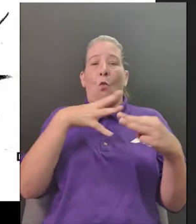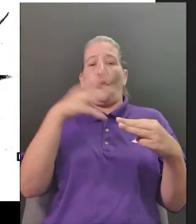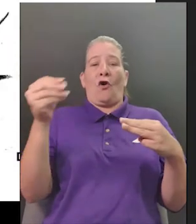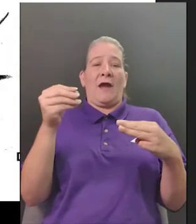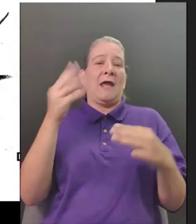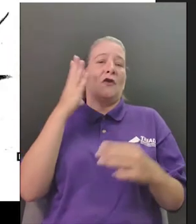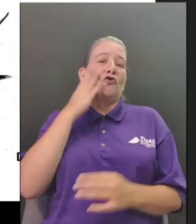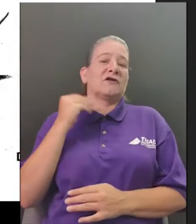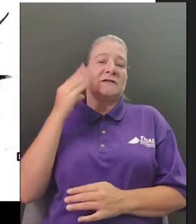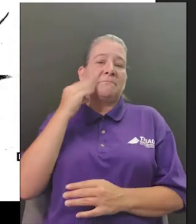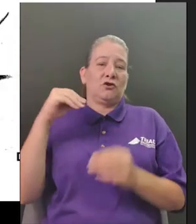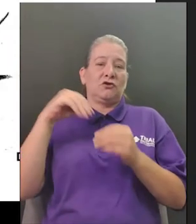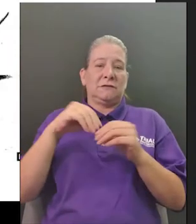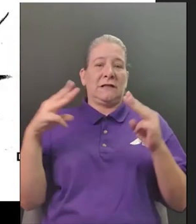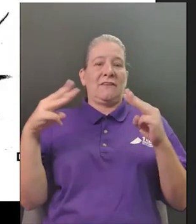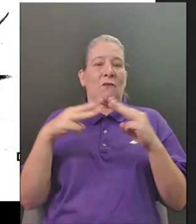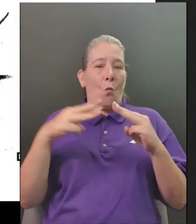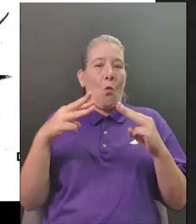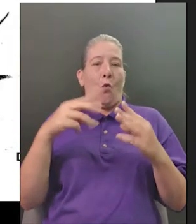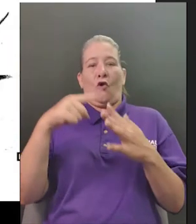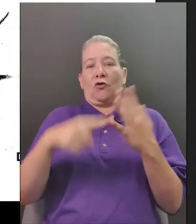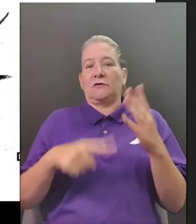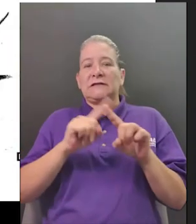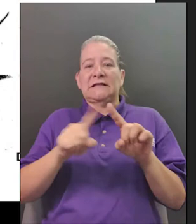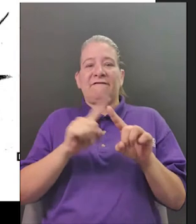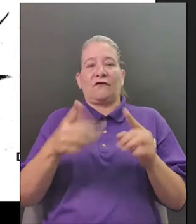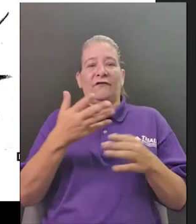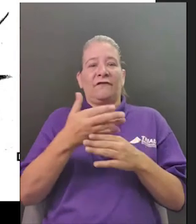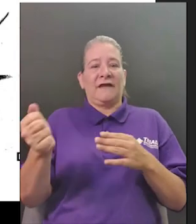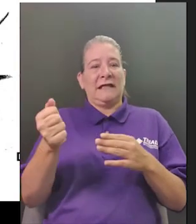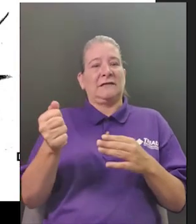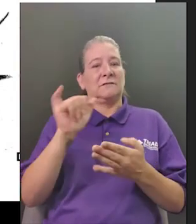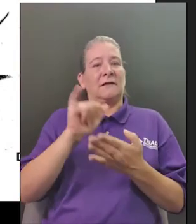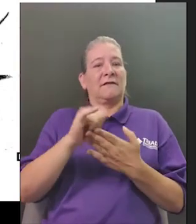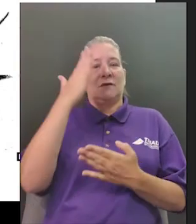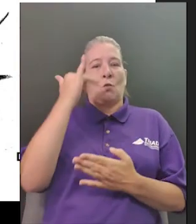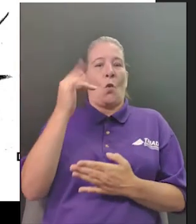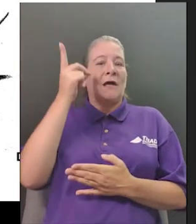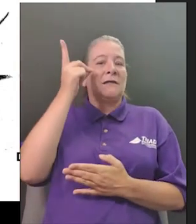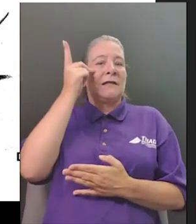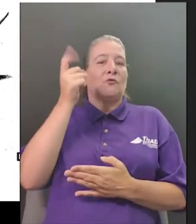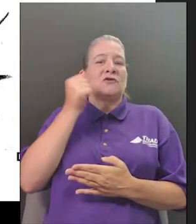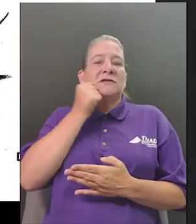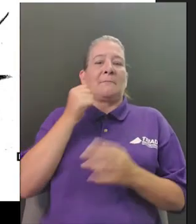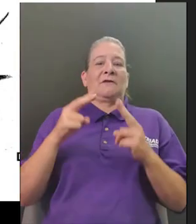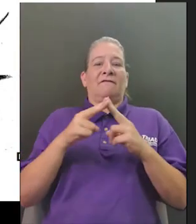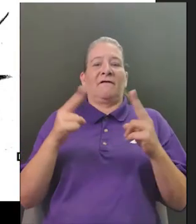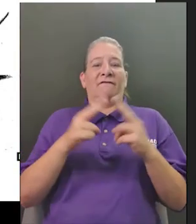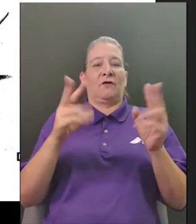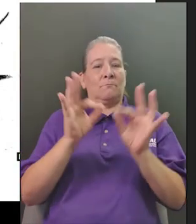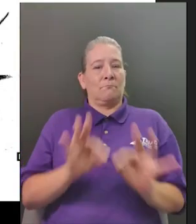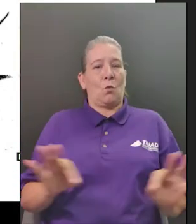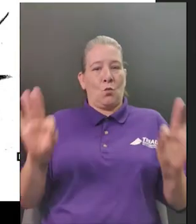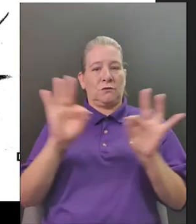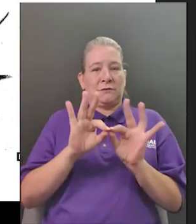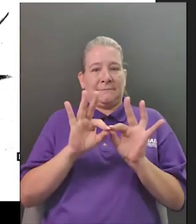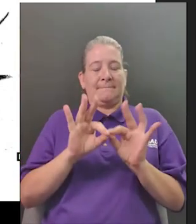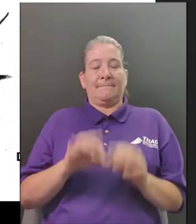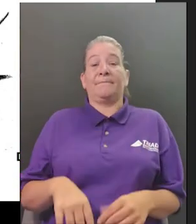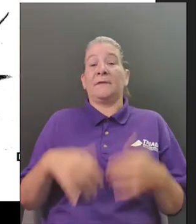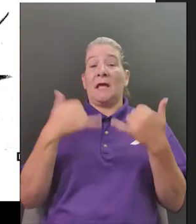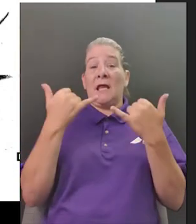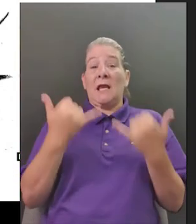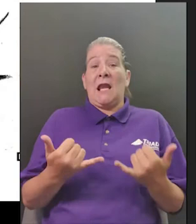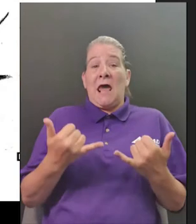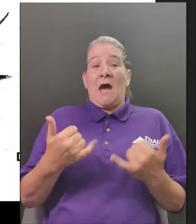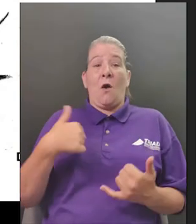the u.s government and she also went on a speaking tour so as i'm telling you about